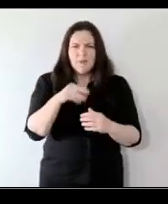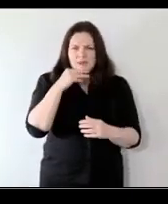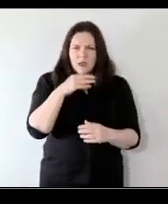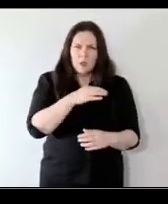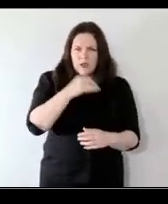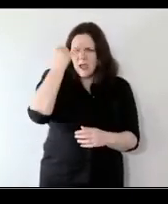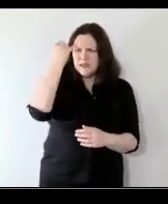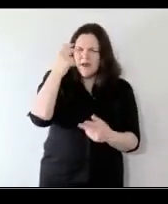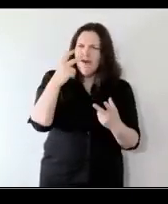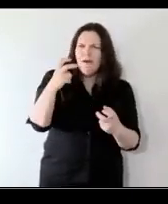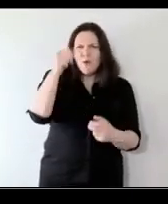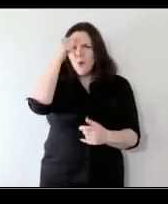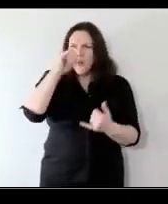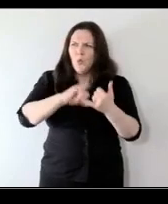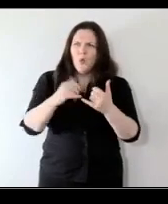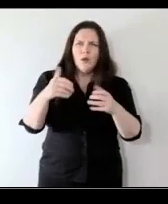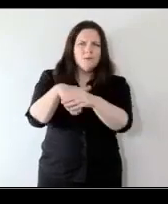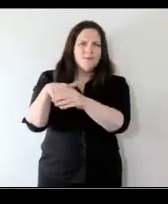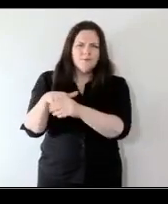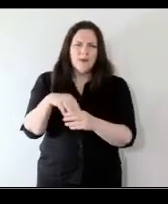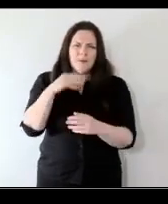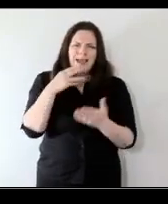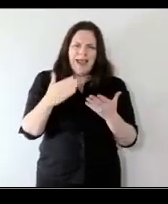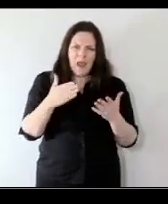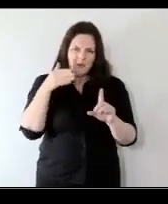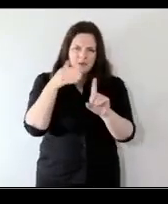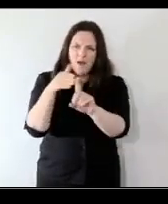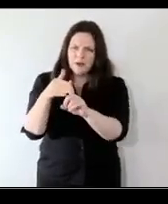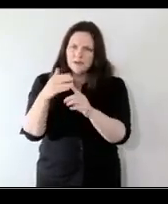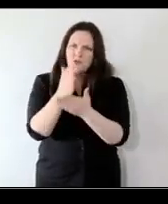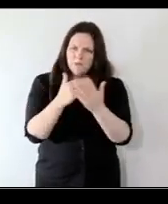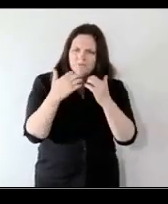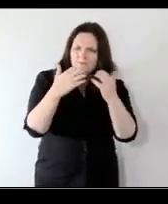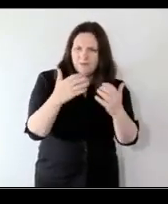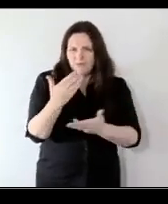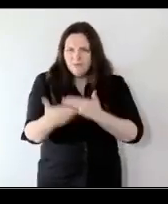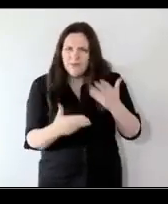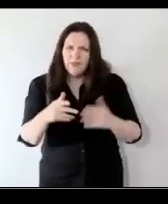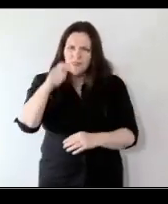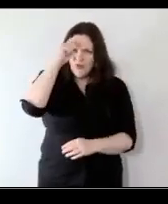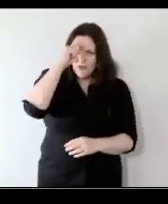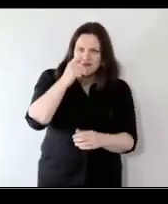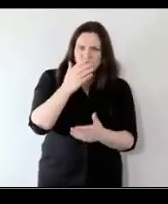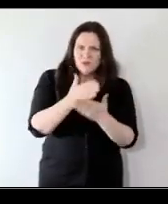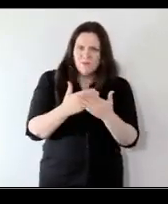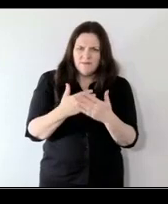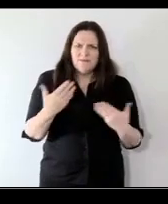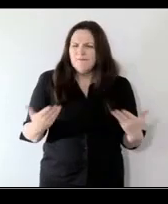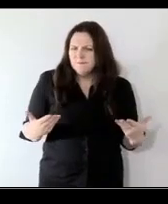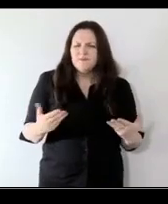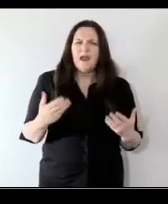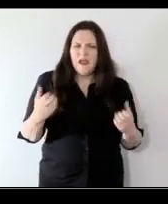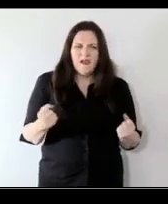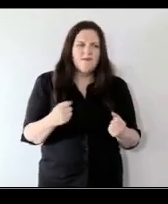sense of who is joining us. Give us a flavor for how they can target some of their their thoughts and considerations. So definitely